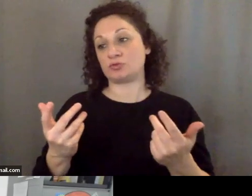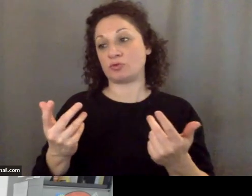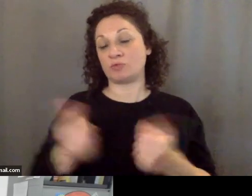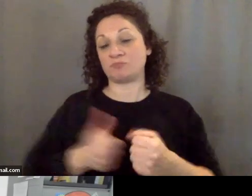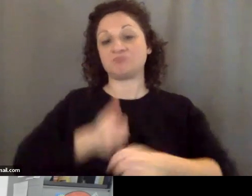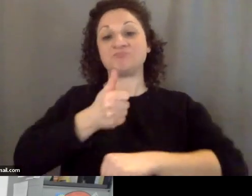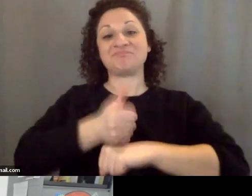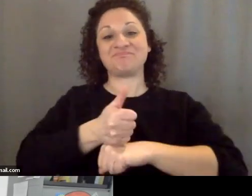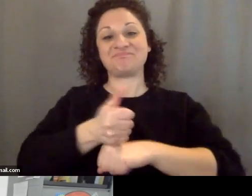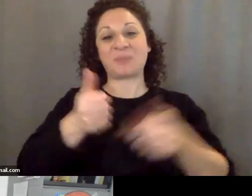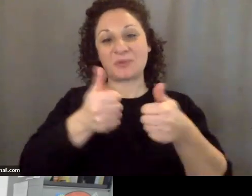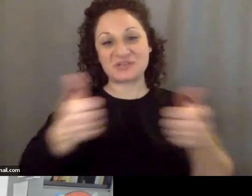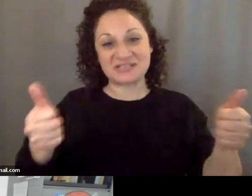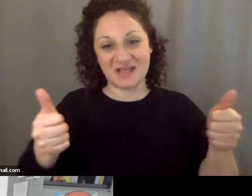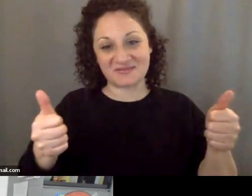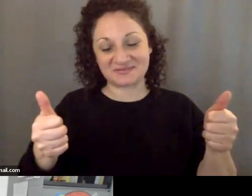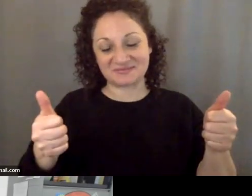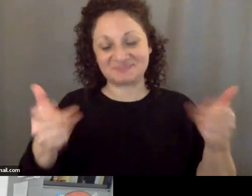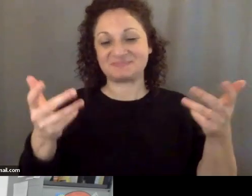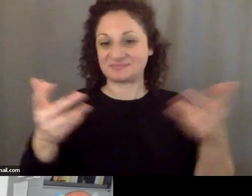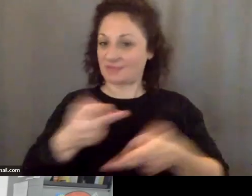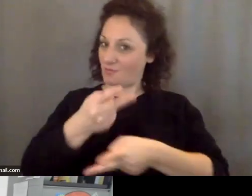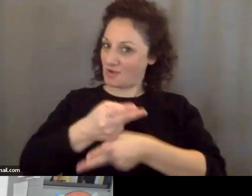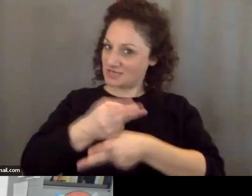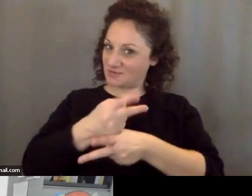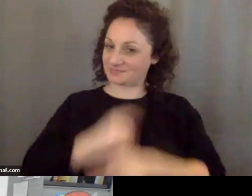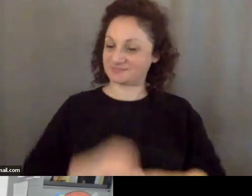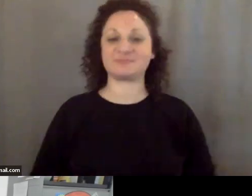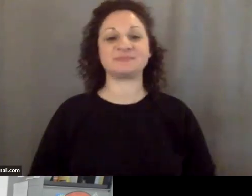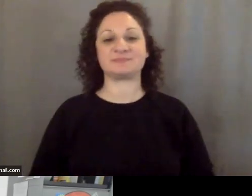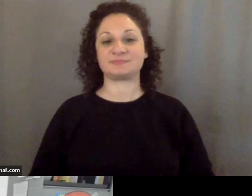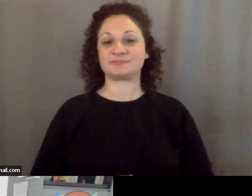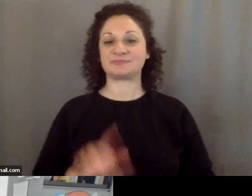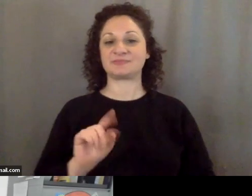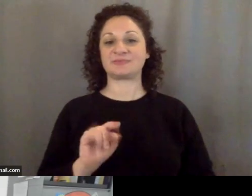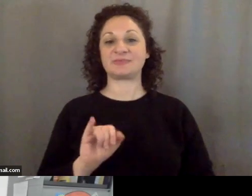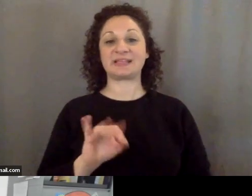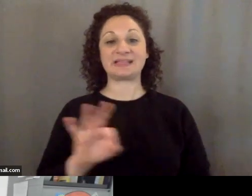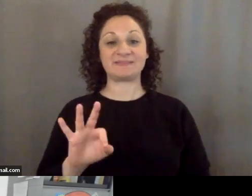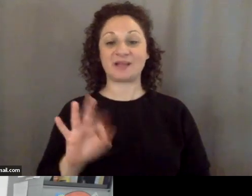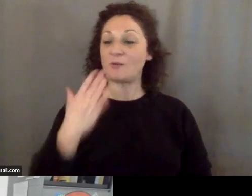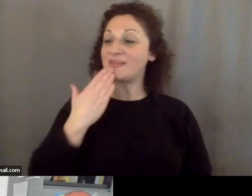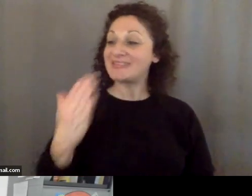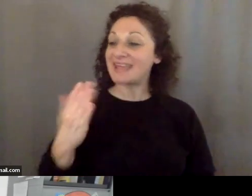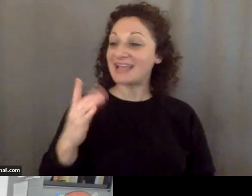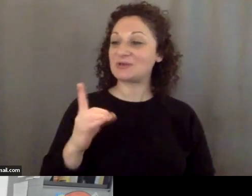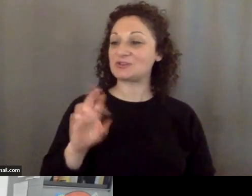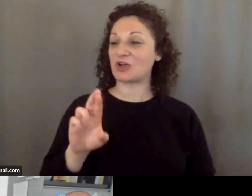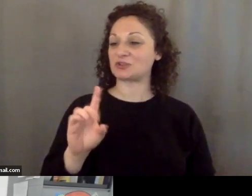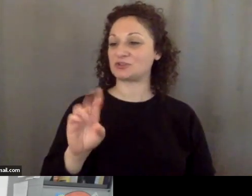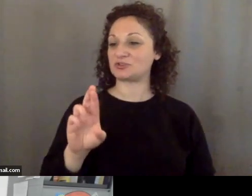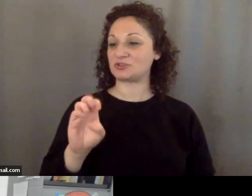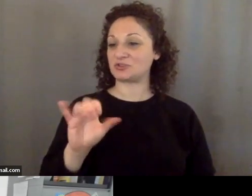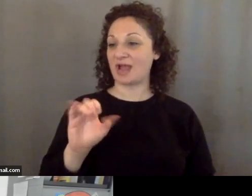comrades and watch out well thank you so much Dr. Dreyer this has been an absolutely